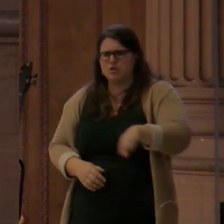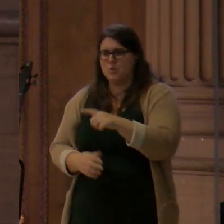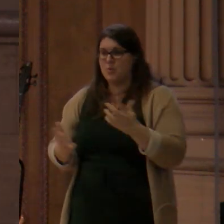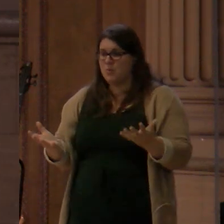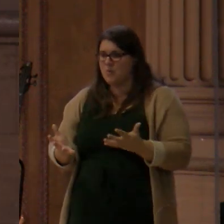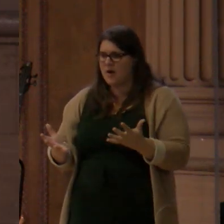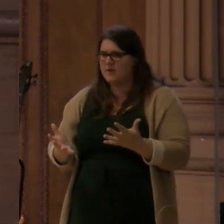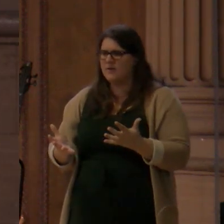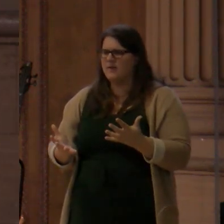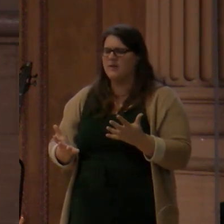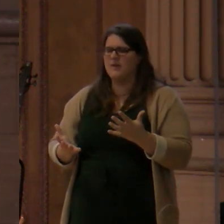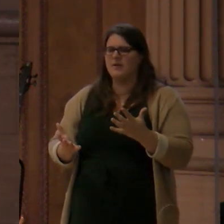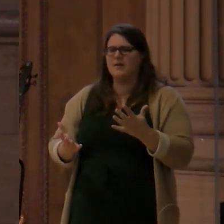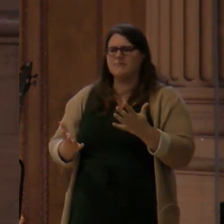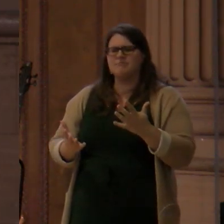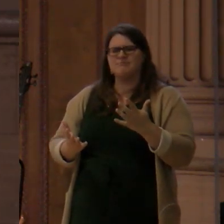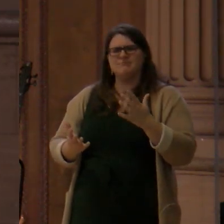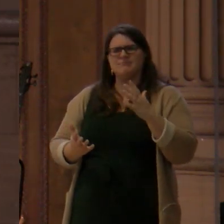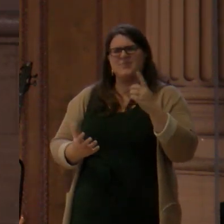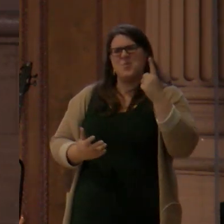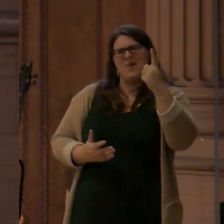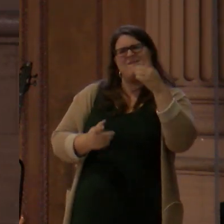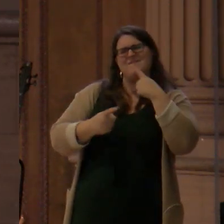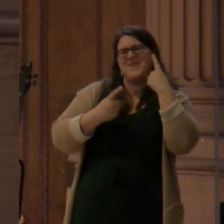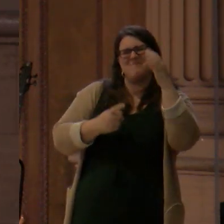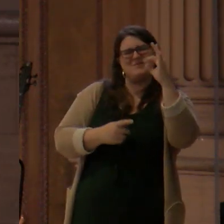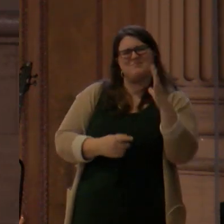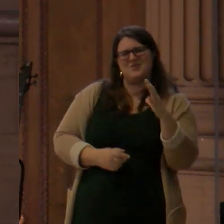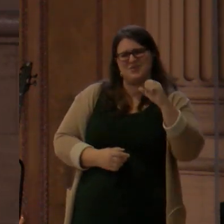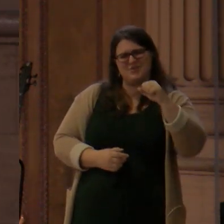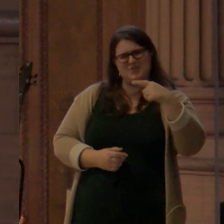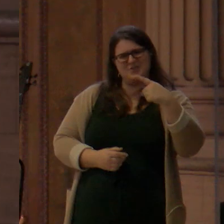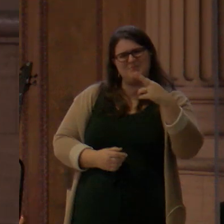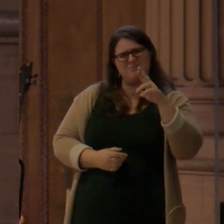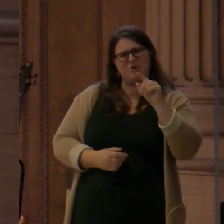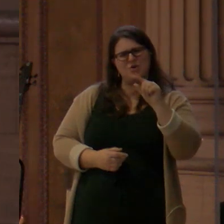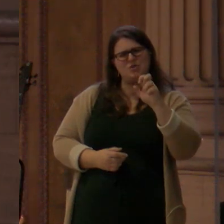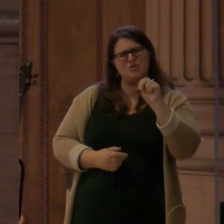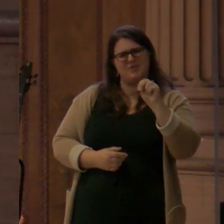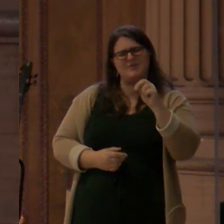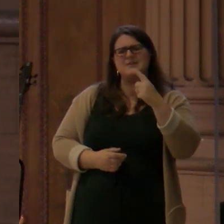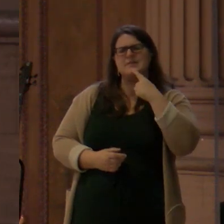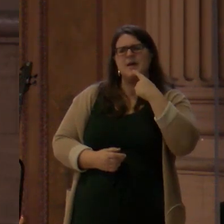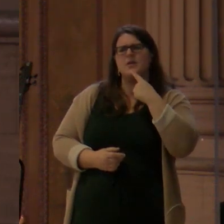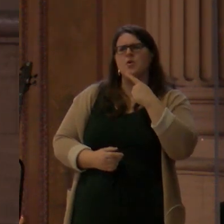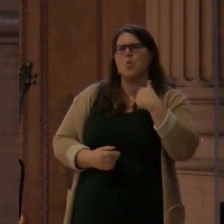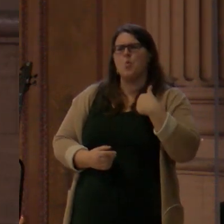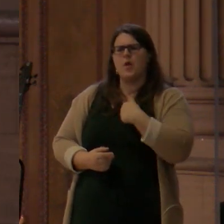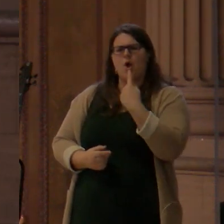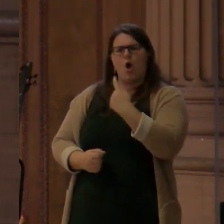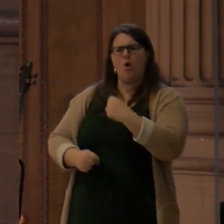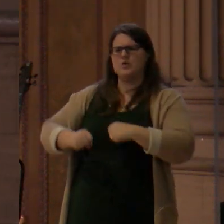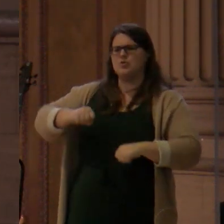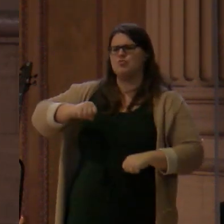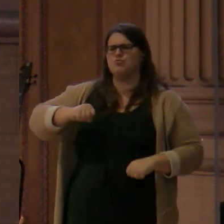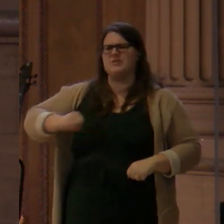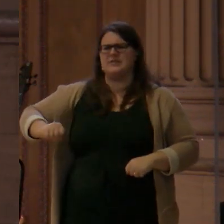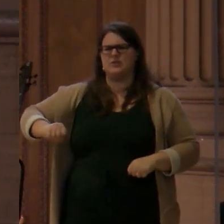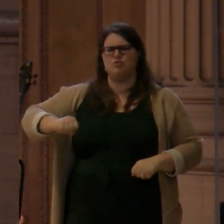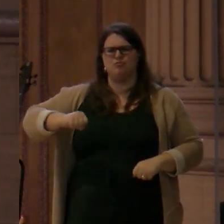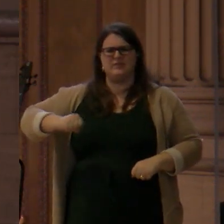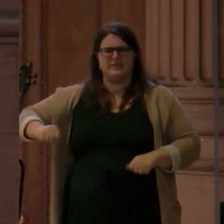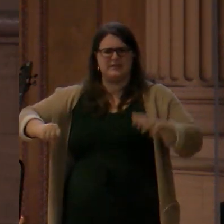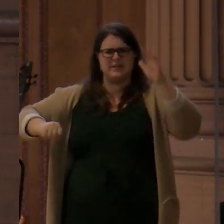preached on the sermon and he says it so well. This is what he said. Let us resist the devil always with this belief that he's received a broken head.